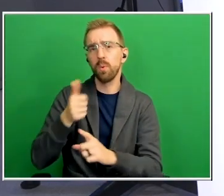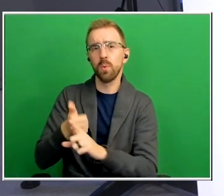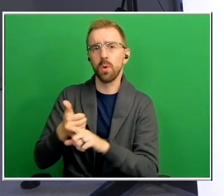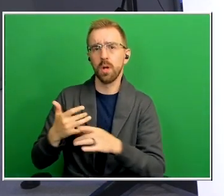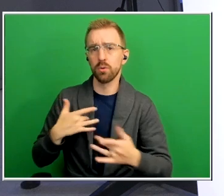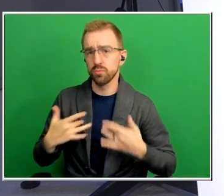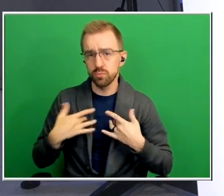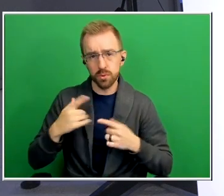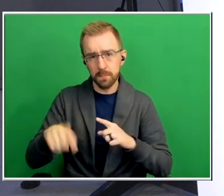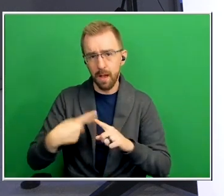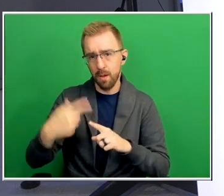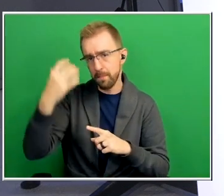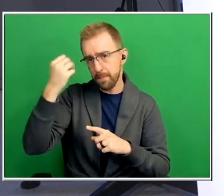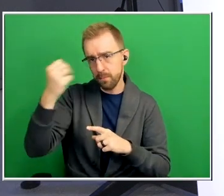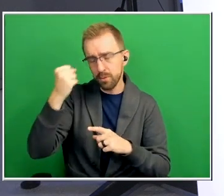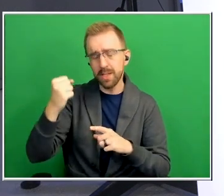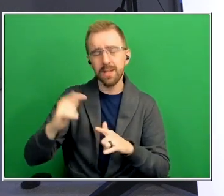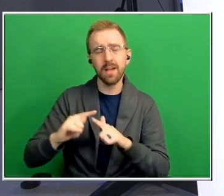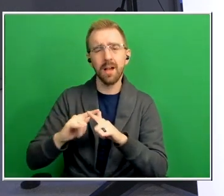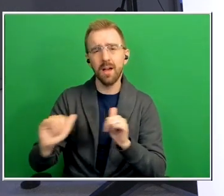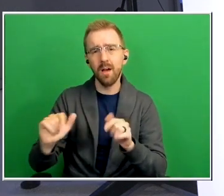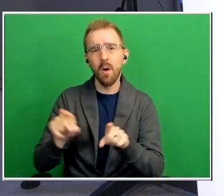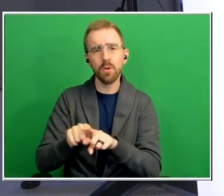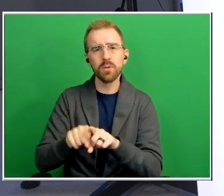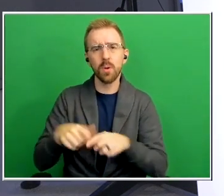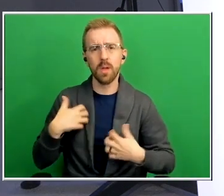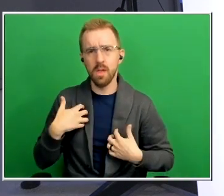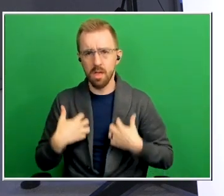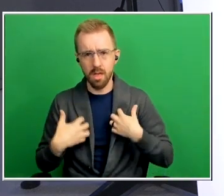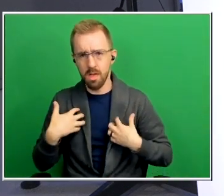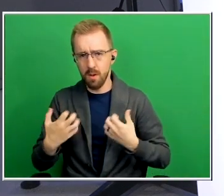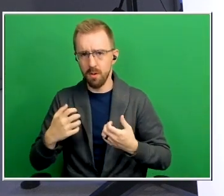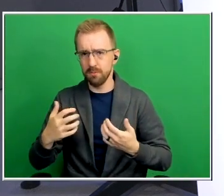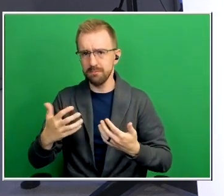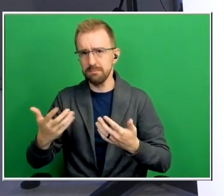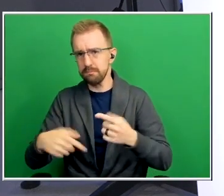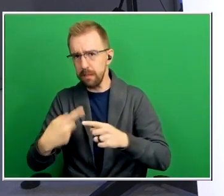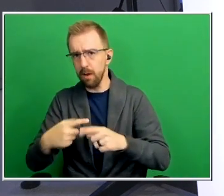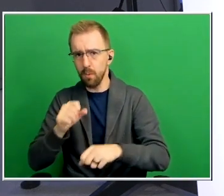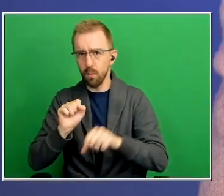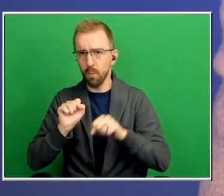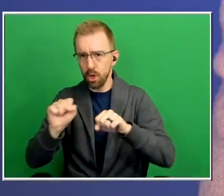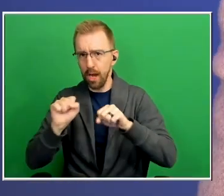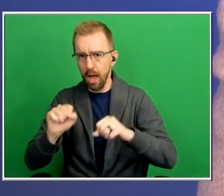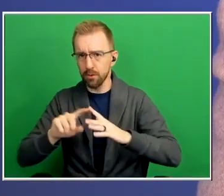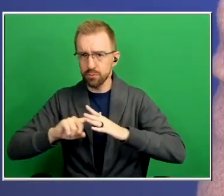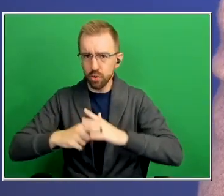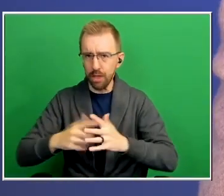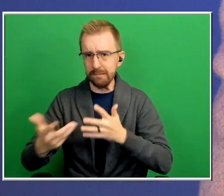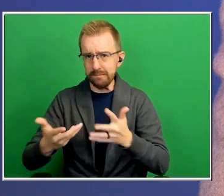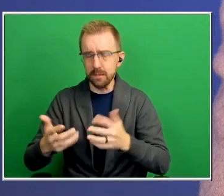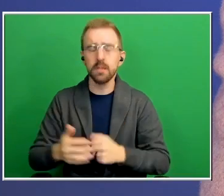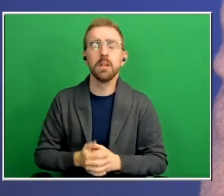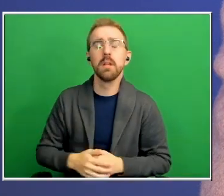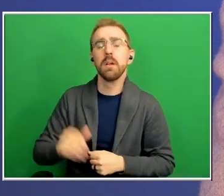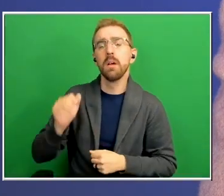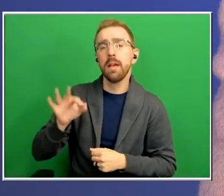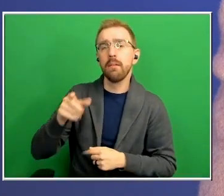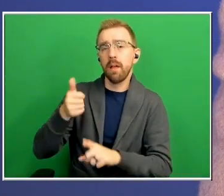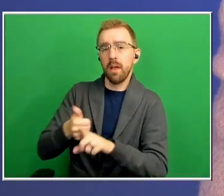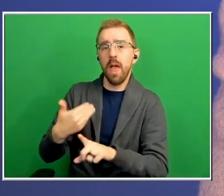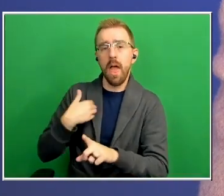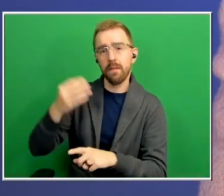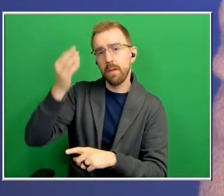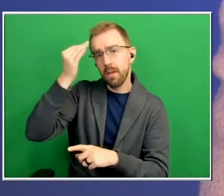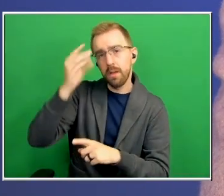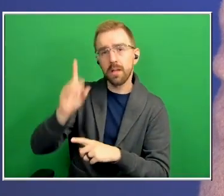but also is hesitant to start working out so if they've got a a cognitive disorder and they're